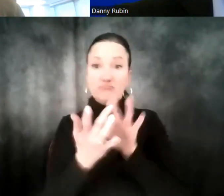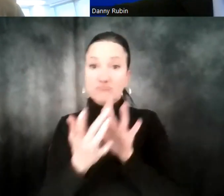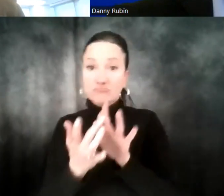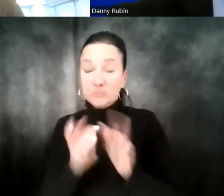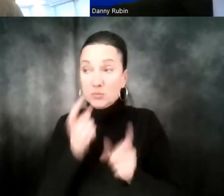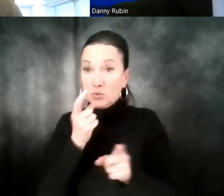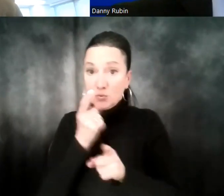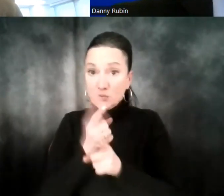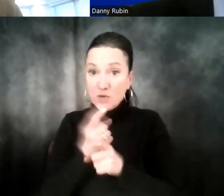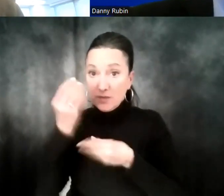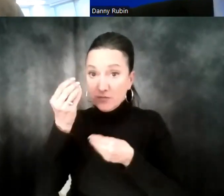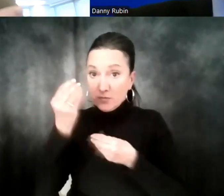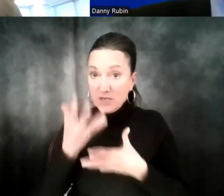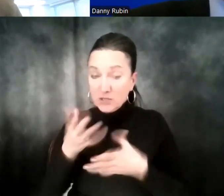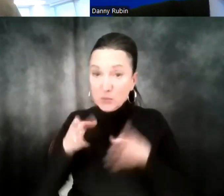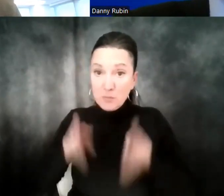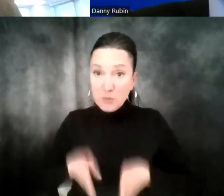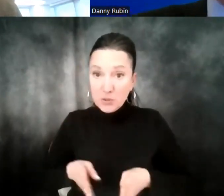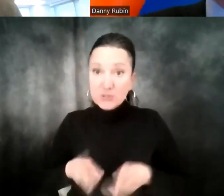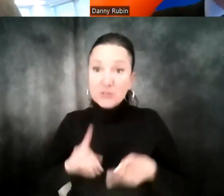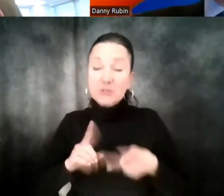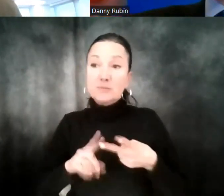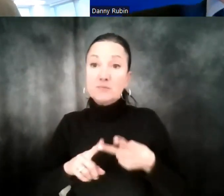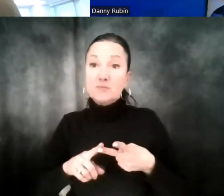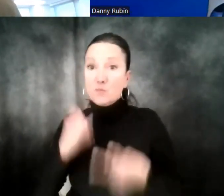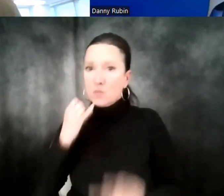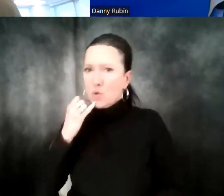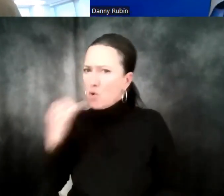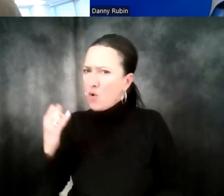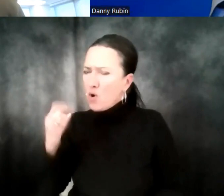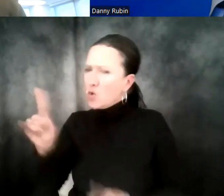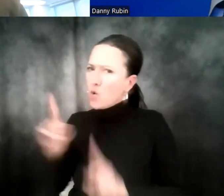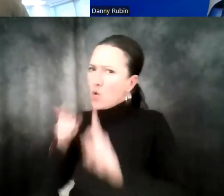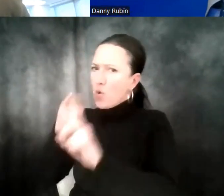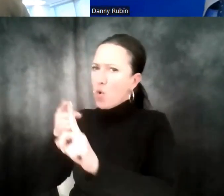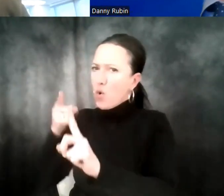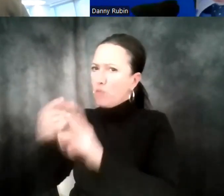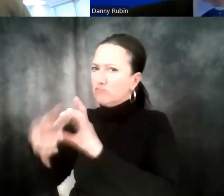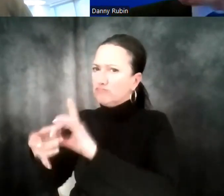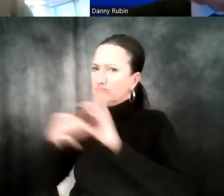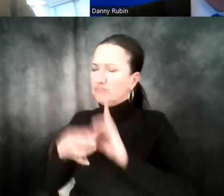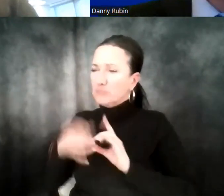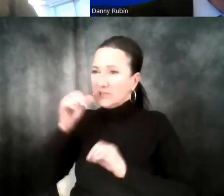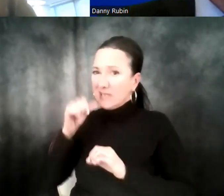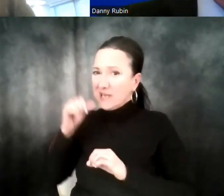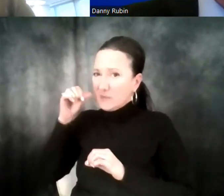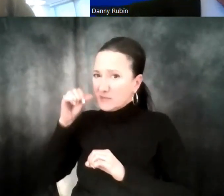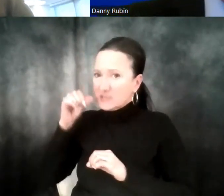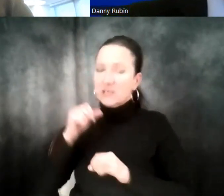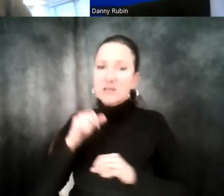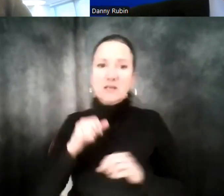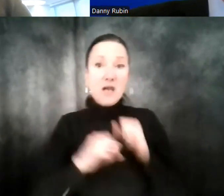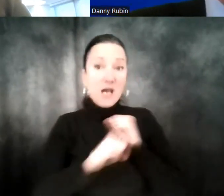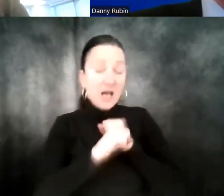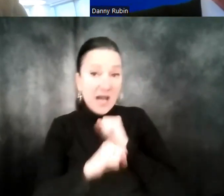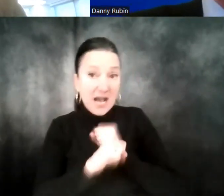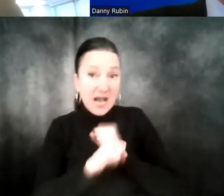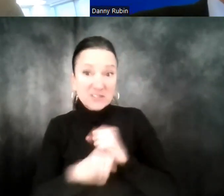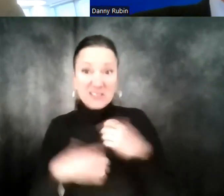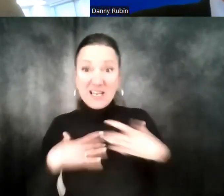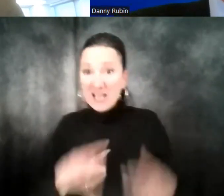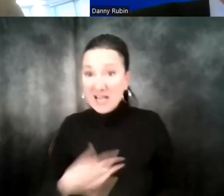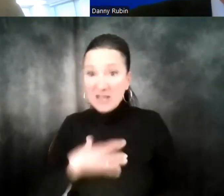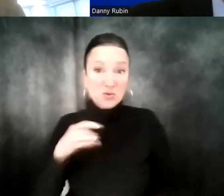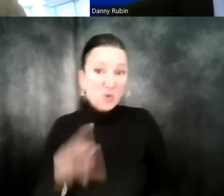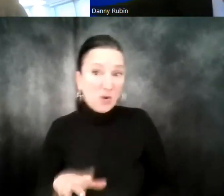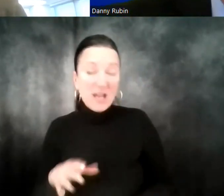right contact information for them, setting up initial calls with them to understand what their goals are, seeing how they're currently leveraging our current ad products, which ones they are on, which ones